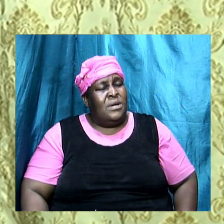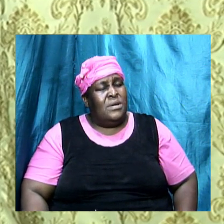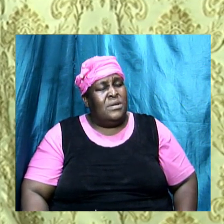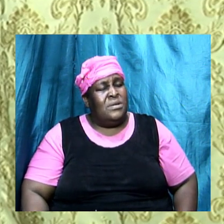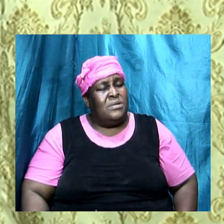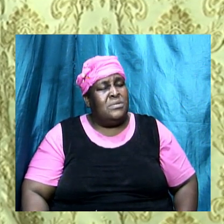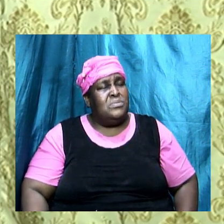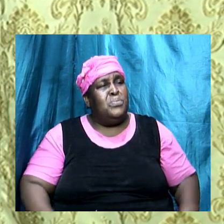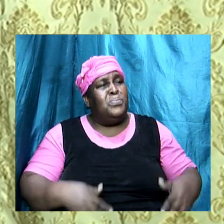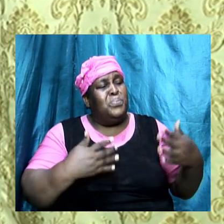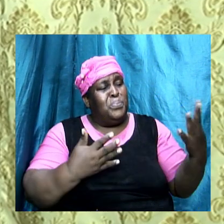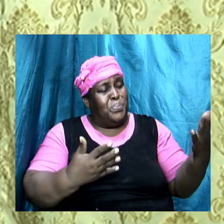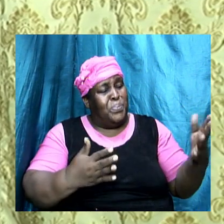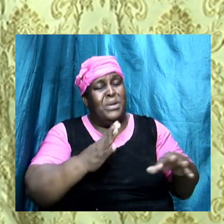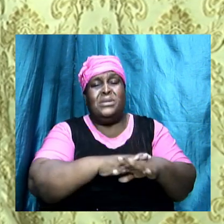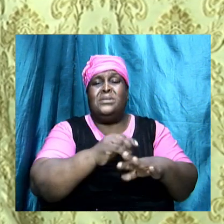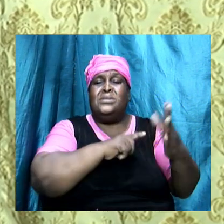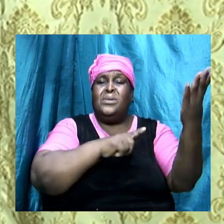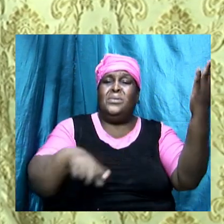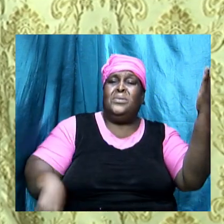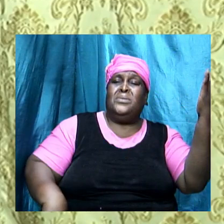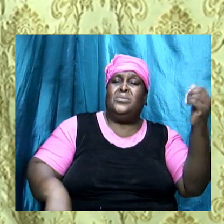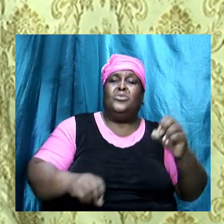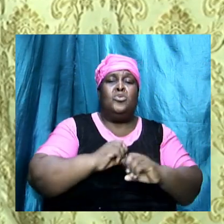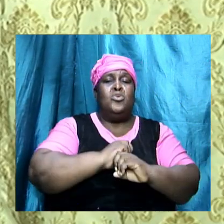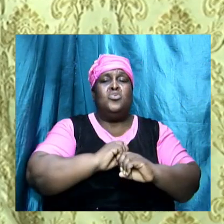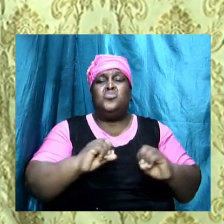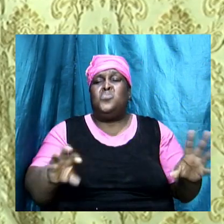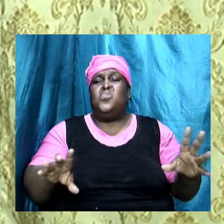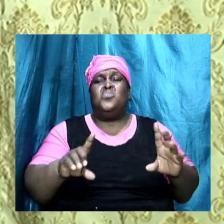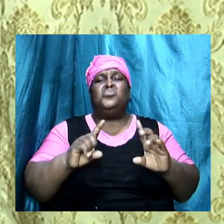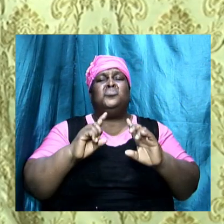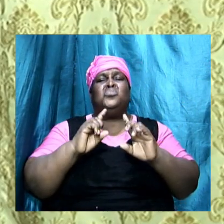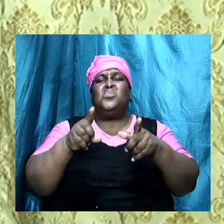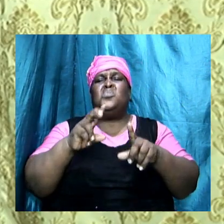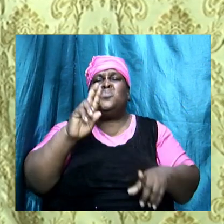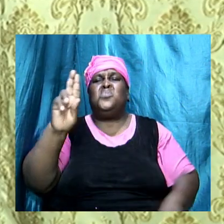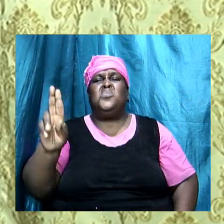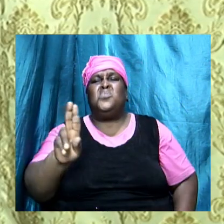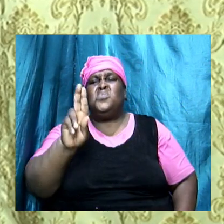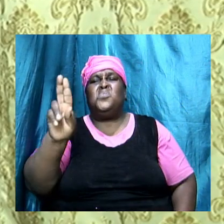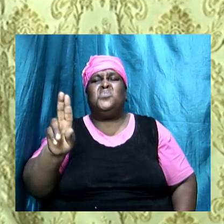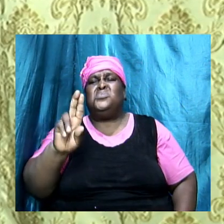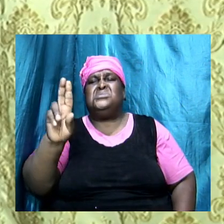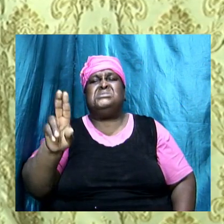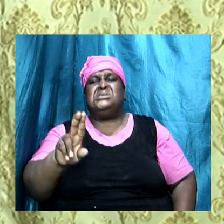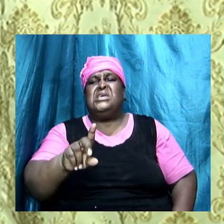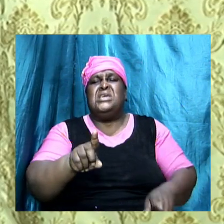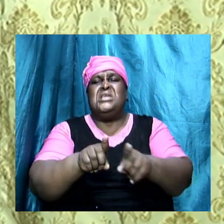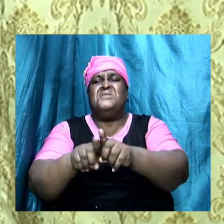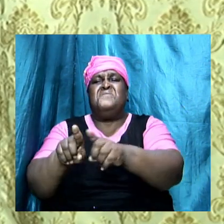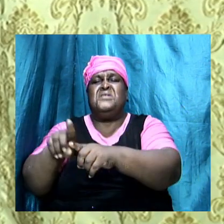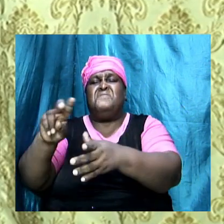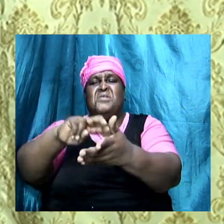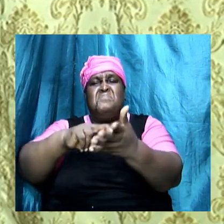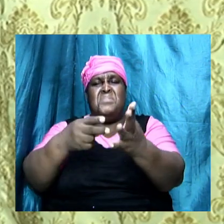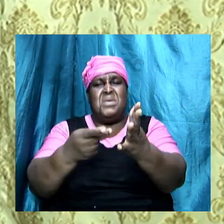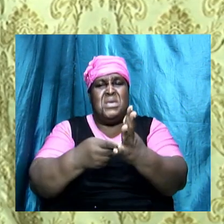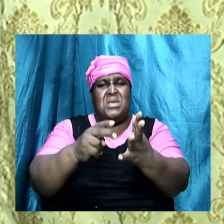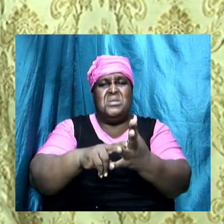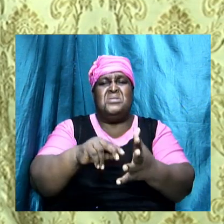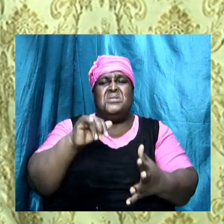wait on the Lord somebody don't don't using means that is